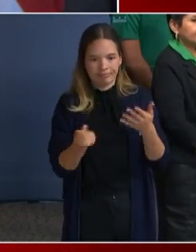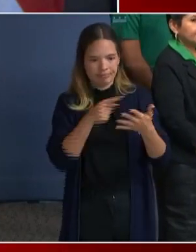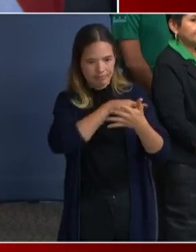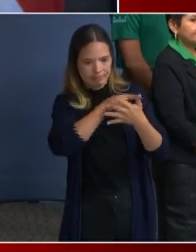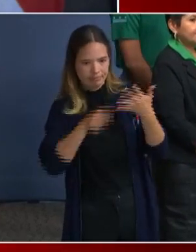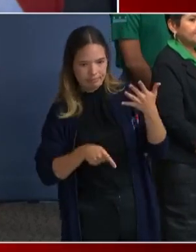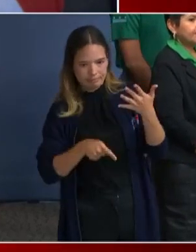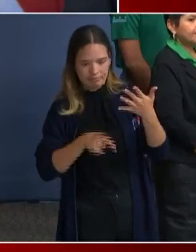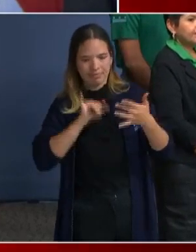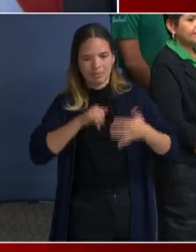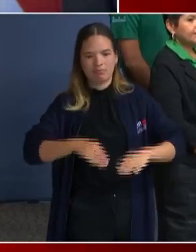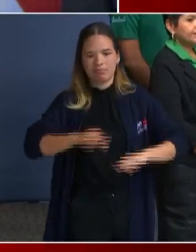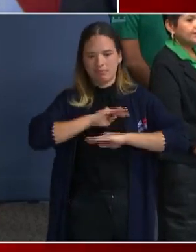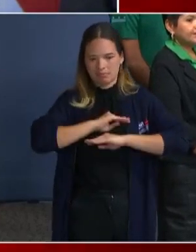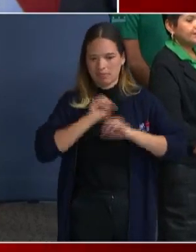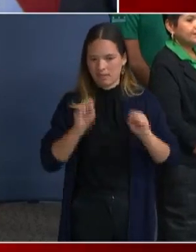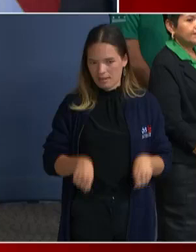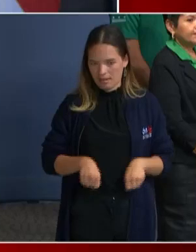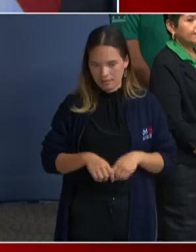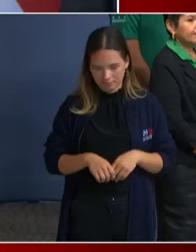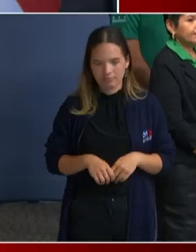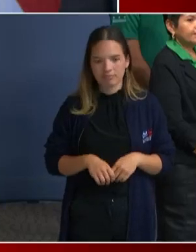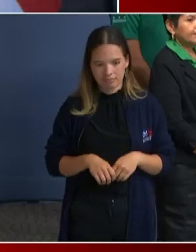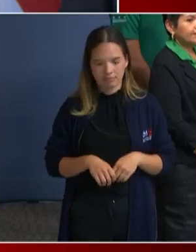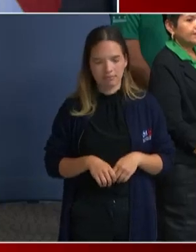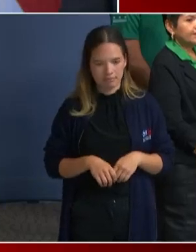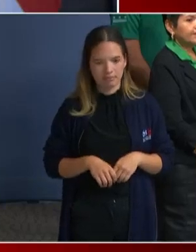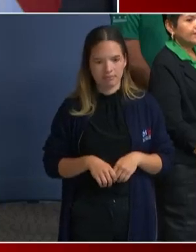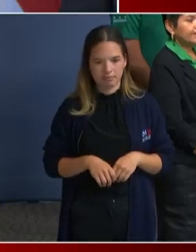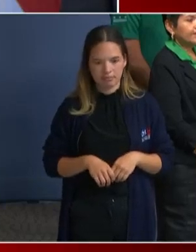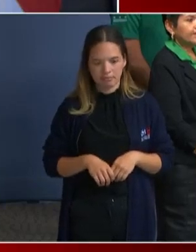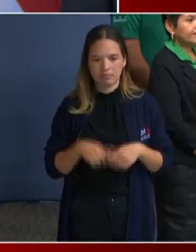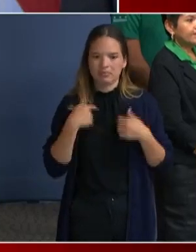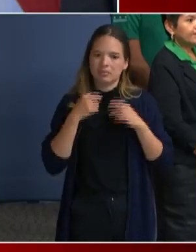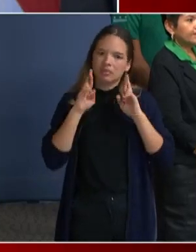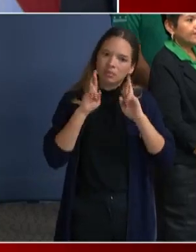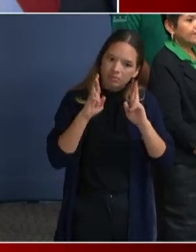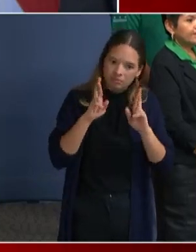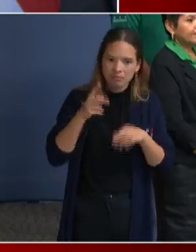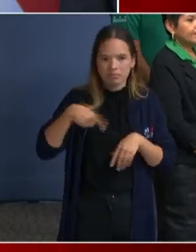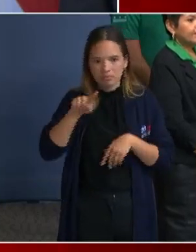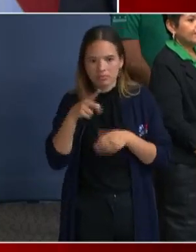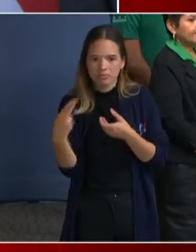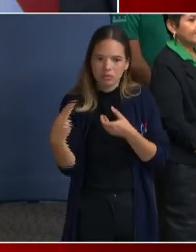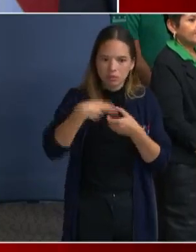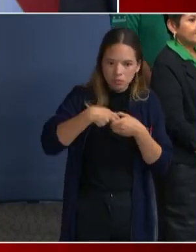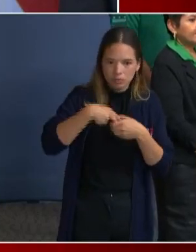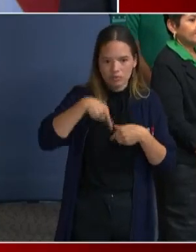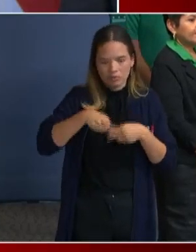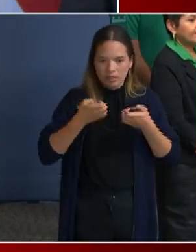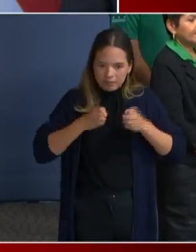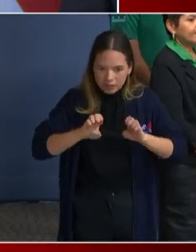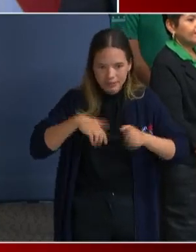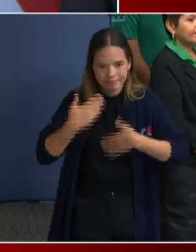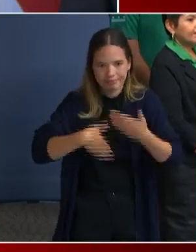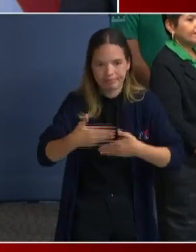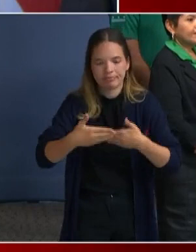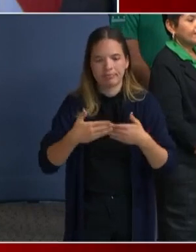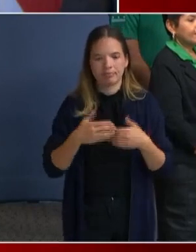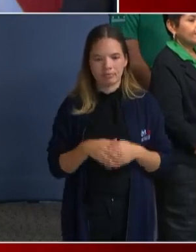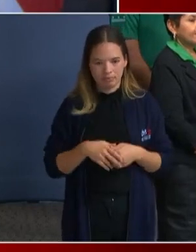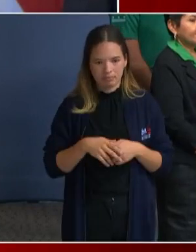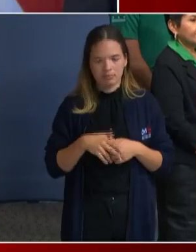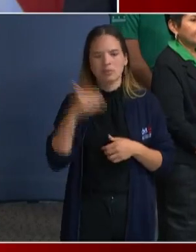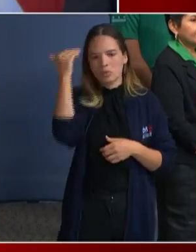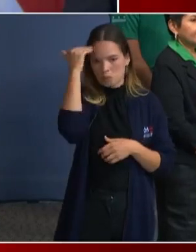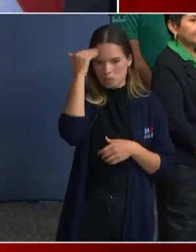letter will also join in this effort today. We know Mayor Bowser's already providing testing and isolation. They've